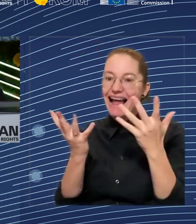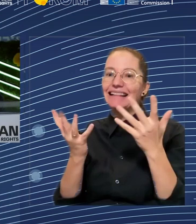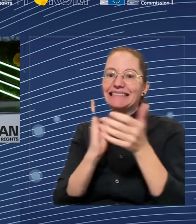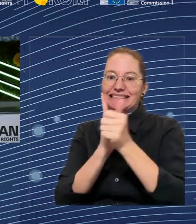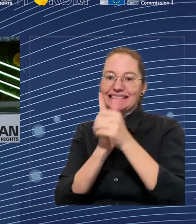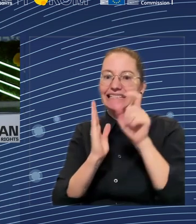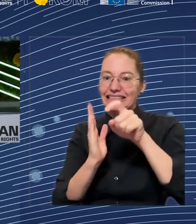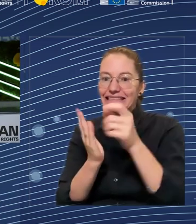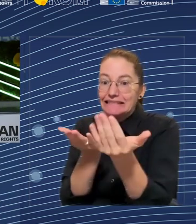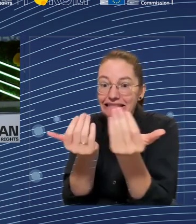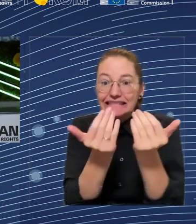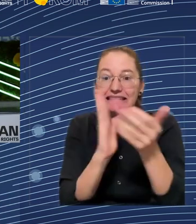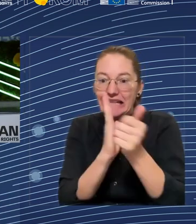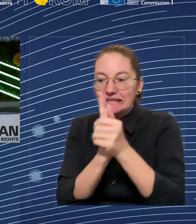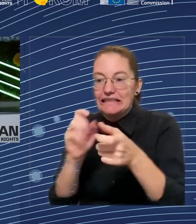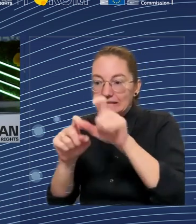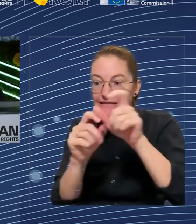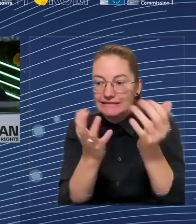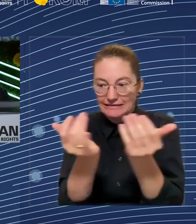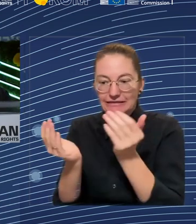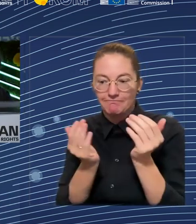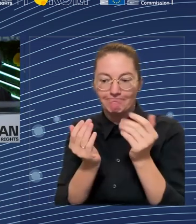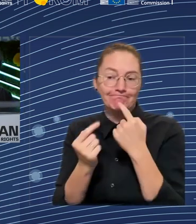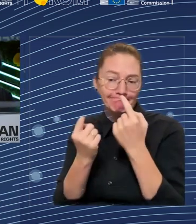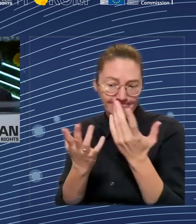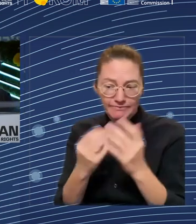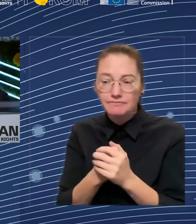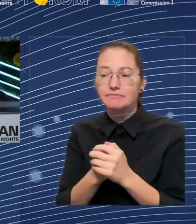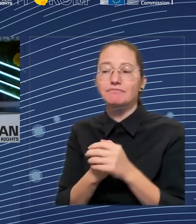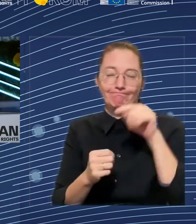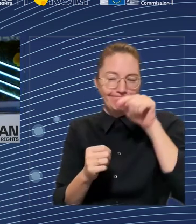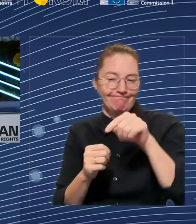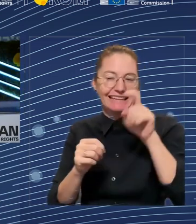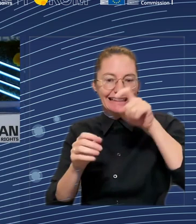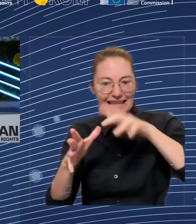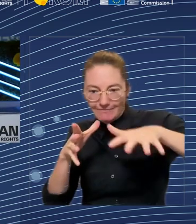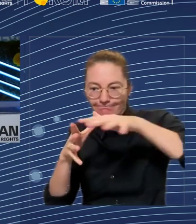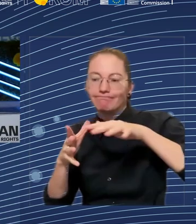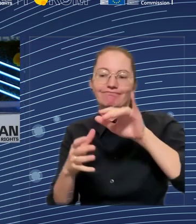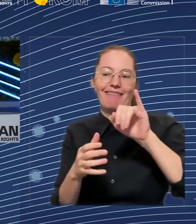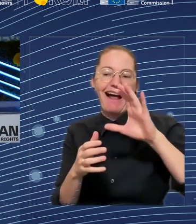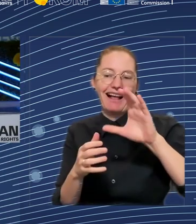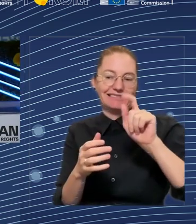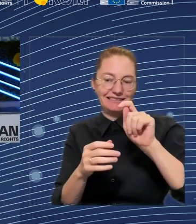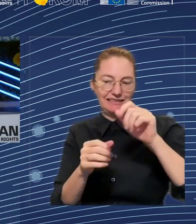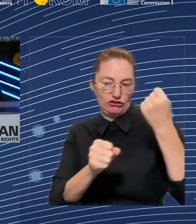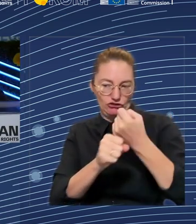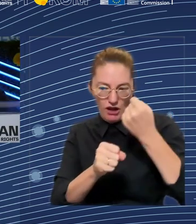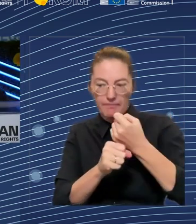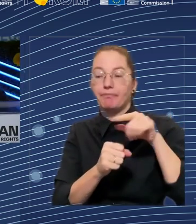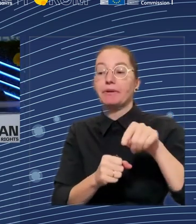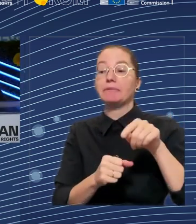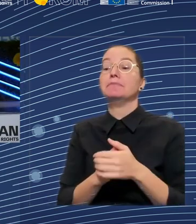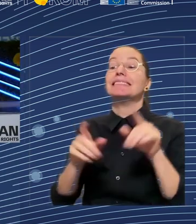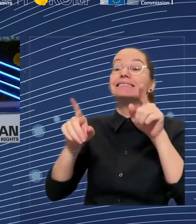percent. There is a target that again by 2030, we should have 80 percent of people in the labor force having